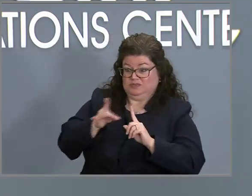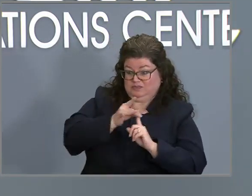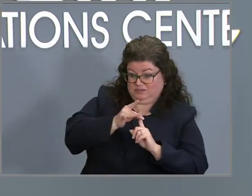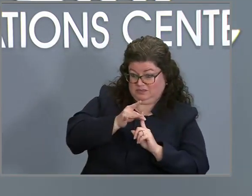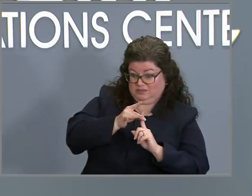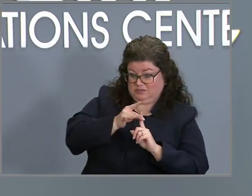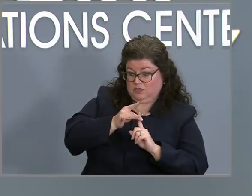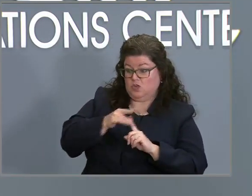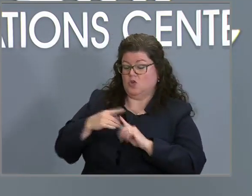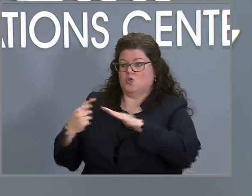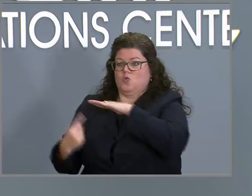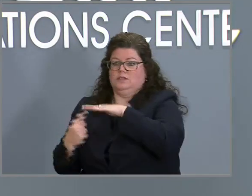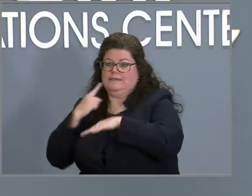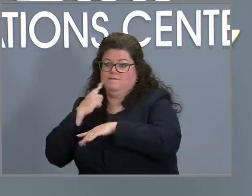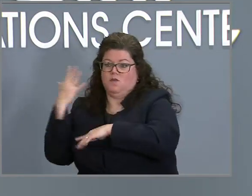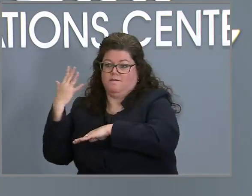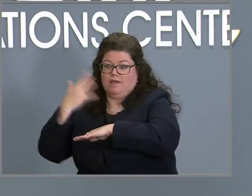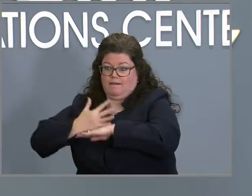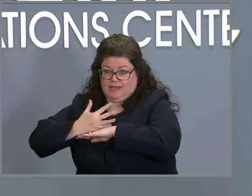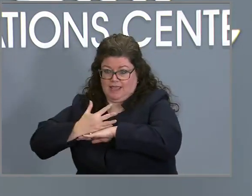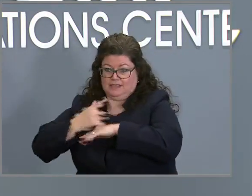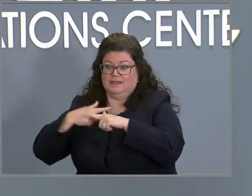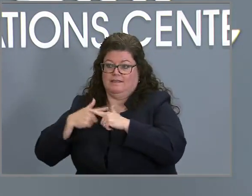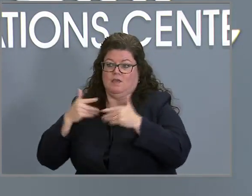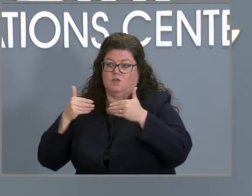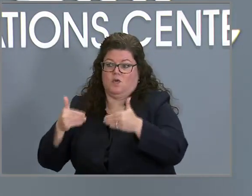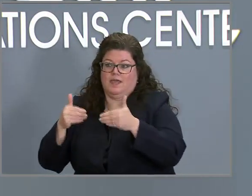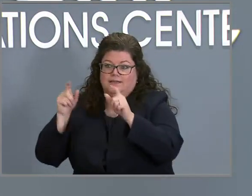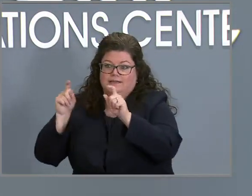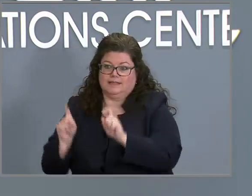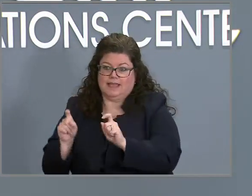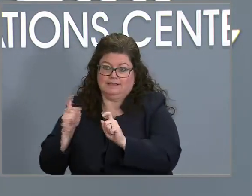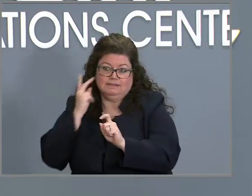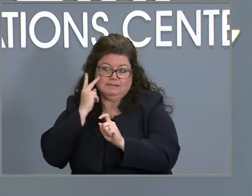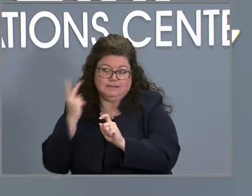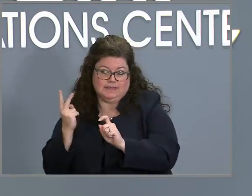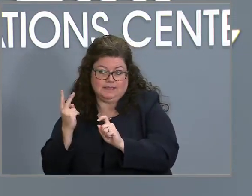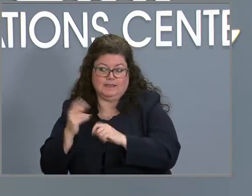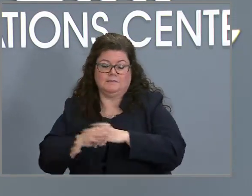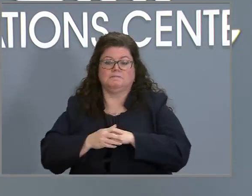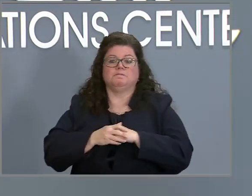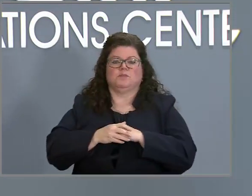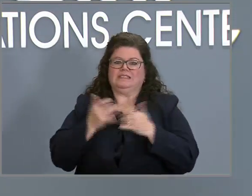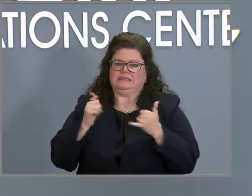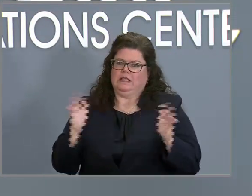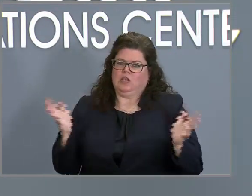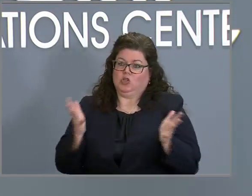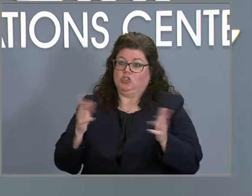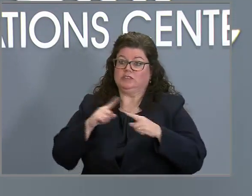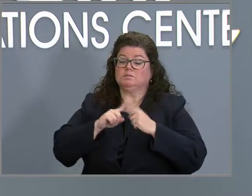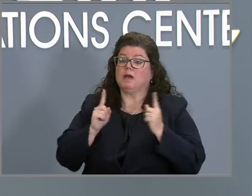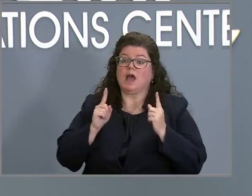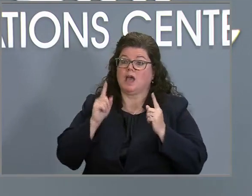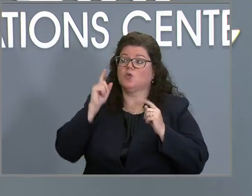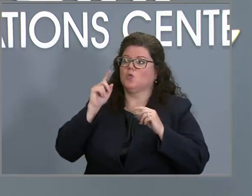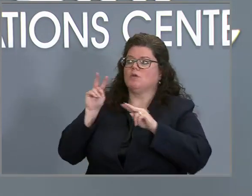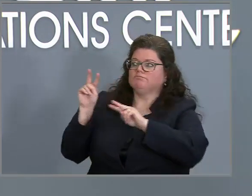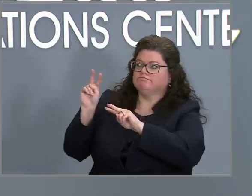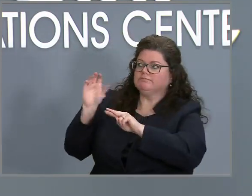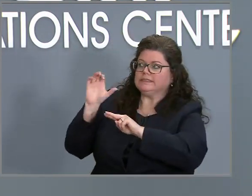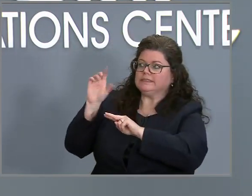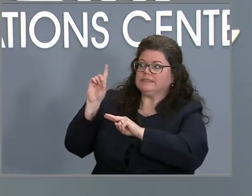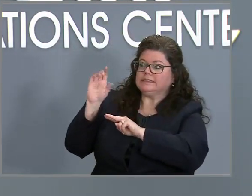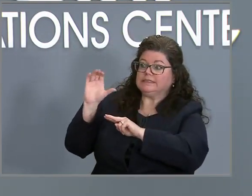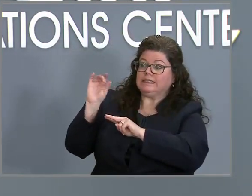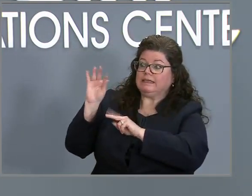after that five days if feasible. So that is the recommendation right now. We're still continuing to encourage that. Of course, we will see as guidance continues to evolve where those